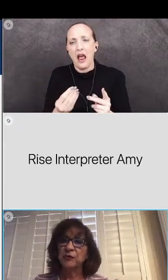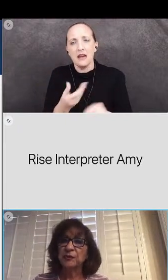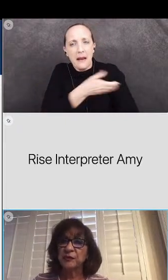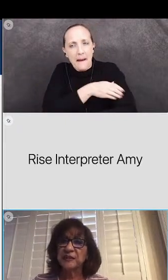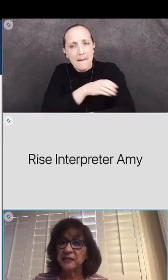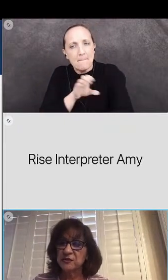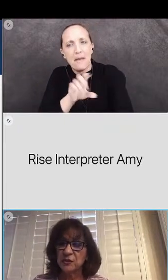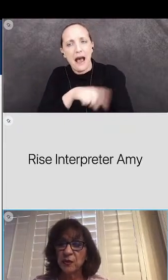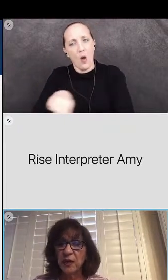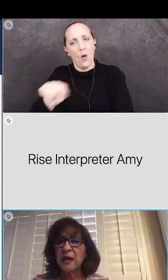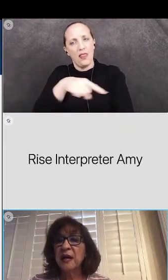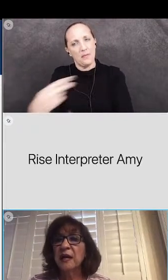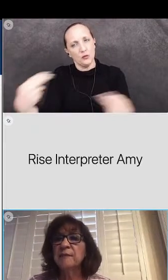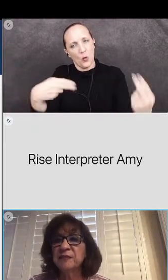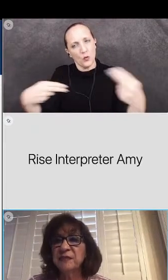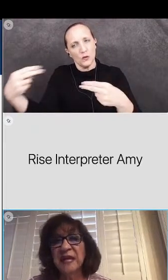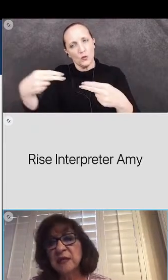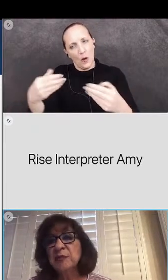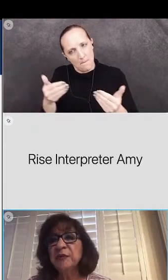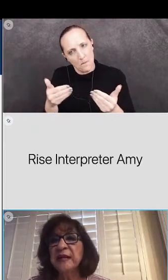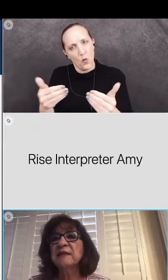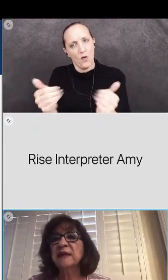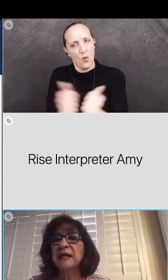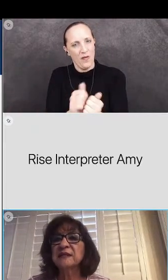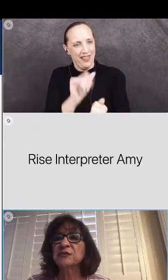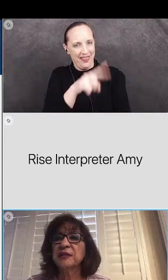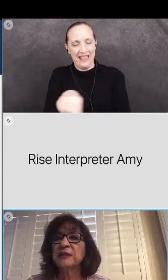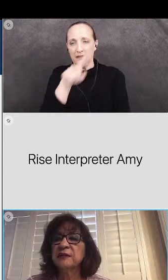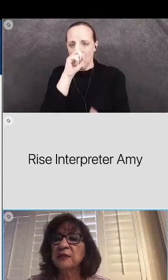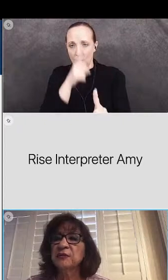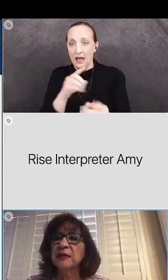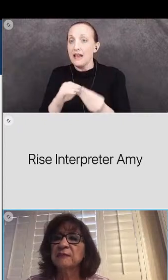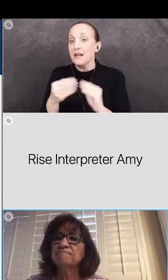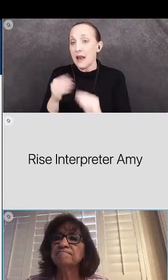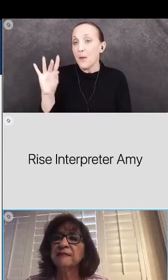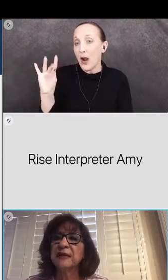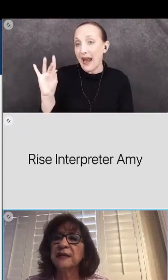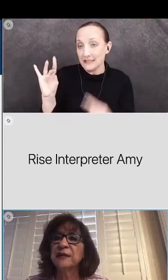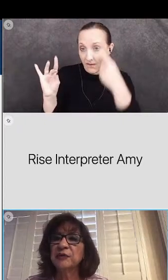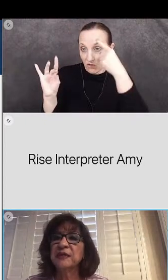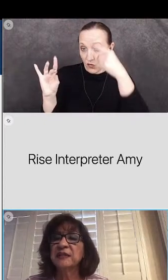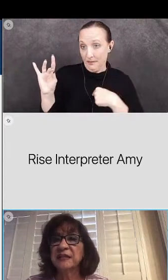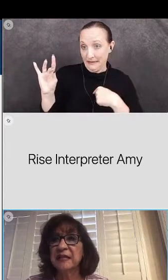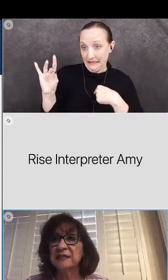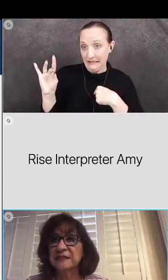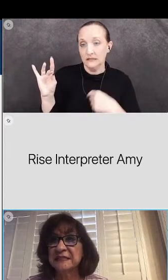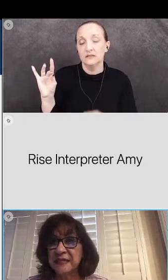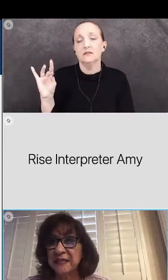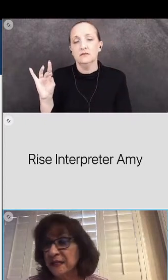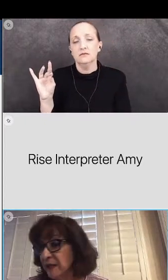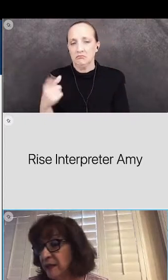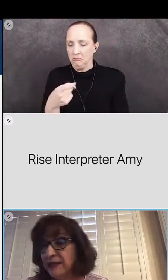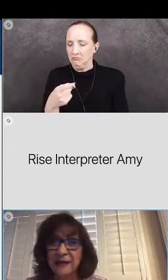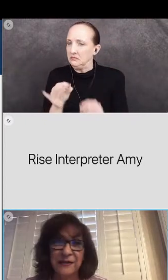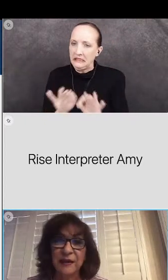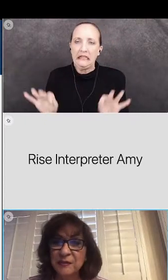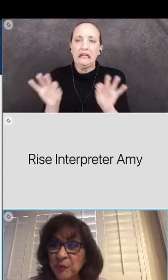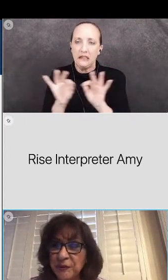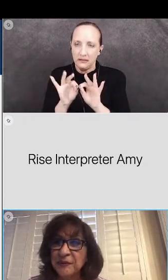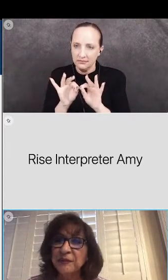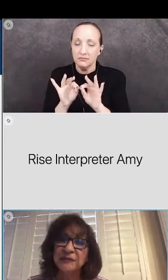and move forward with this. So, yeah, number eight, actually, you know, I really think is key.